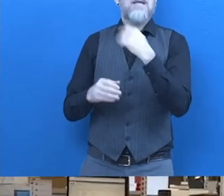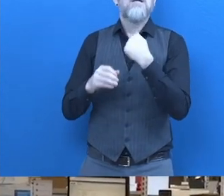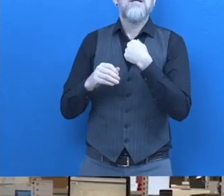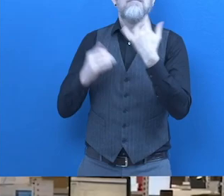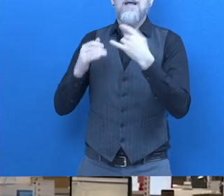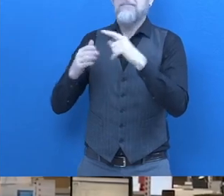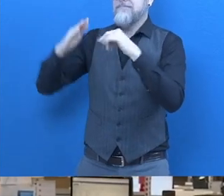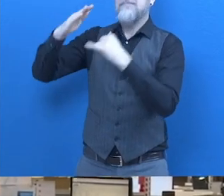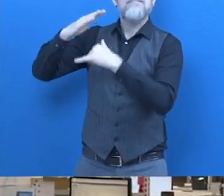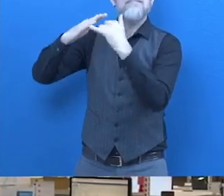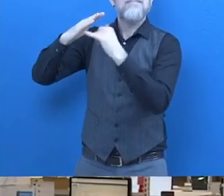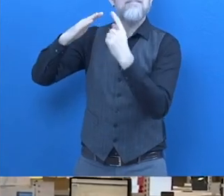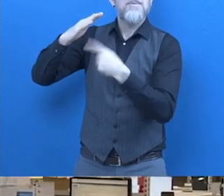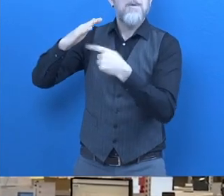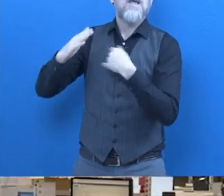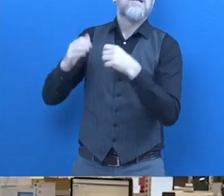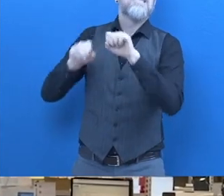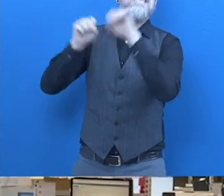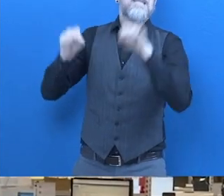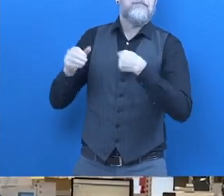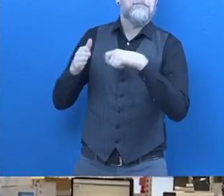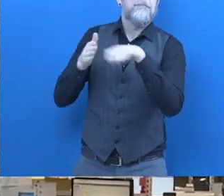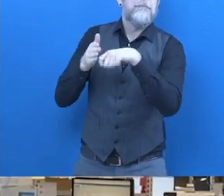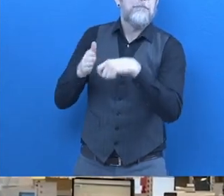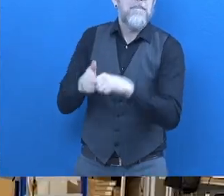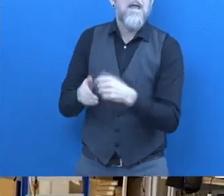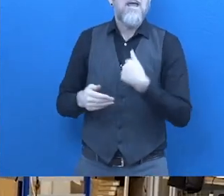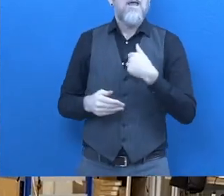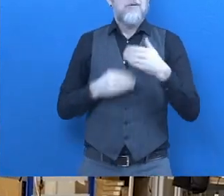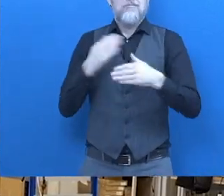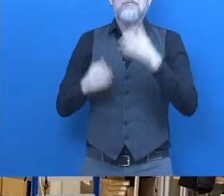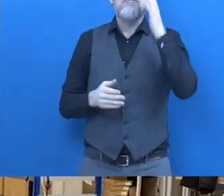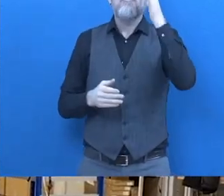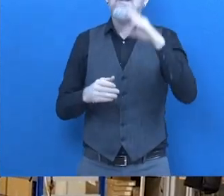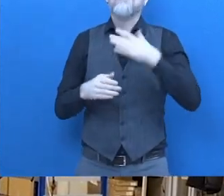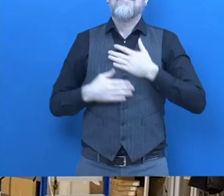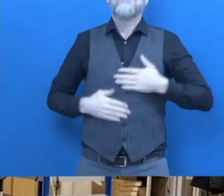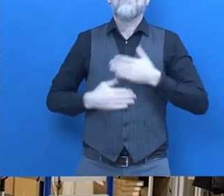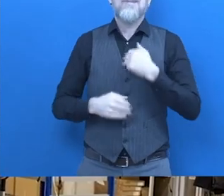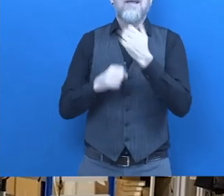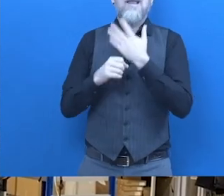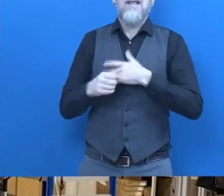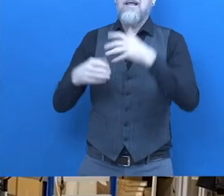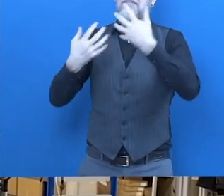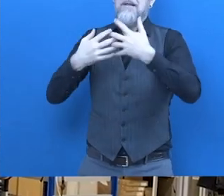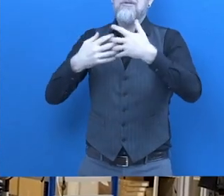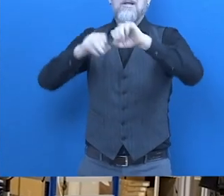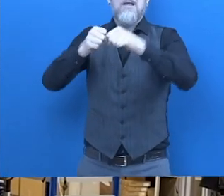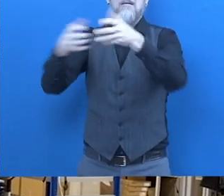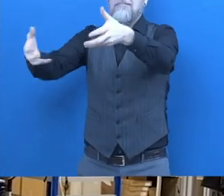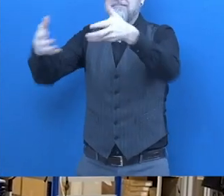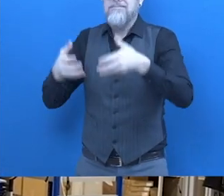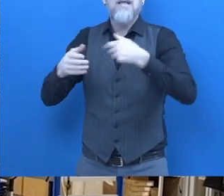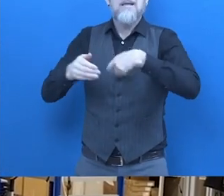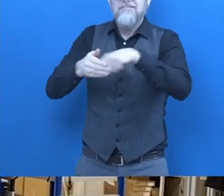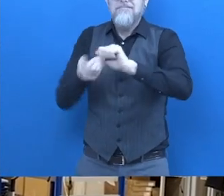I have been working for AFB for two years. I am responsible for installing the operating systems here. Why I like to work here is because of